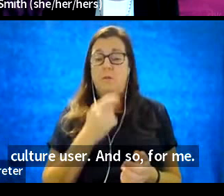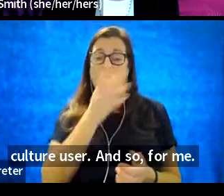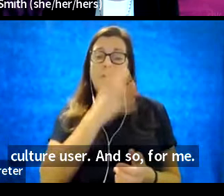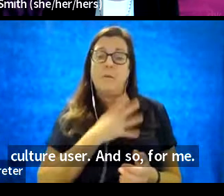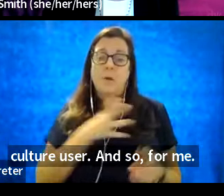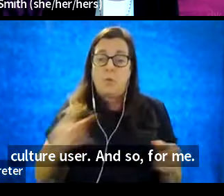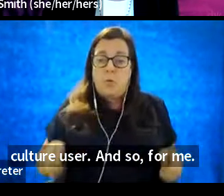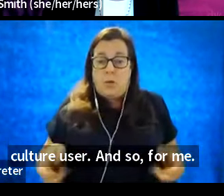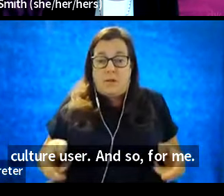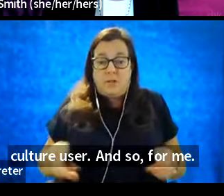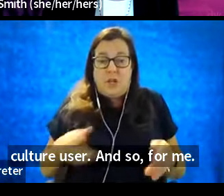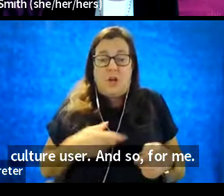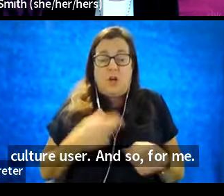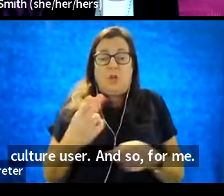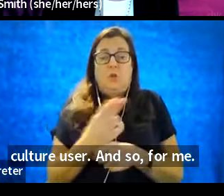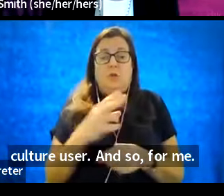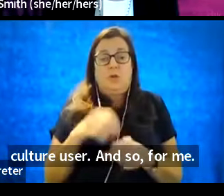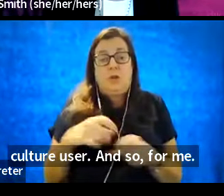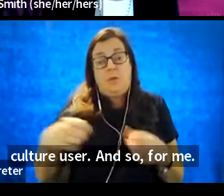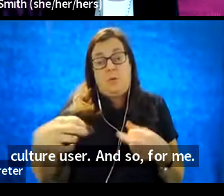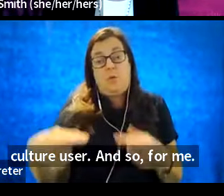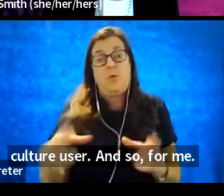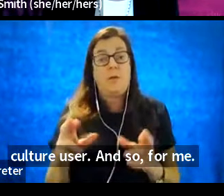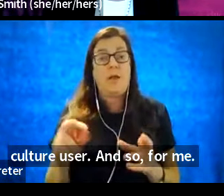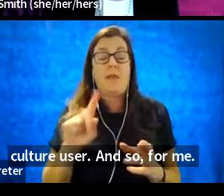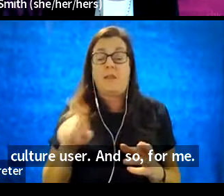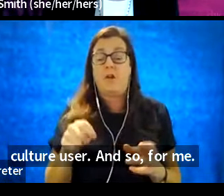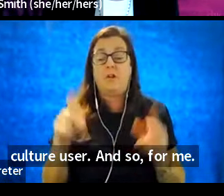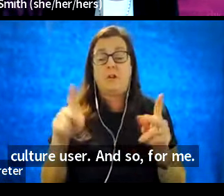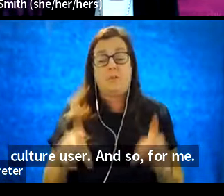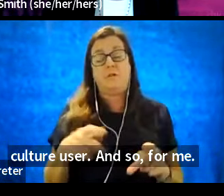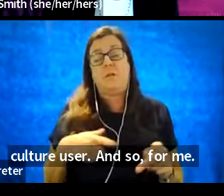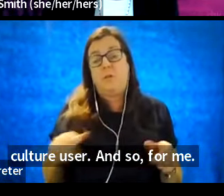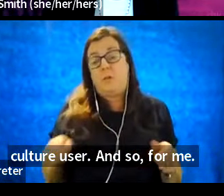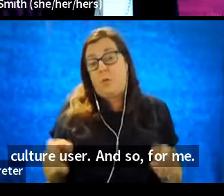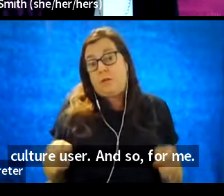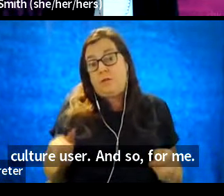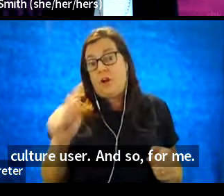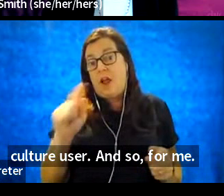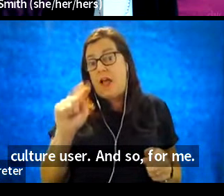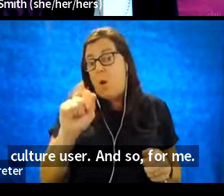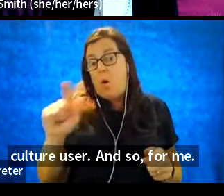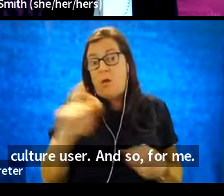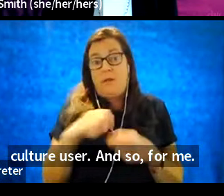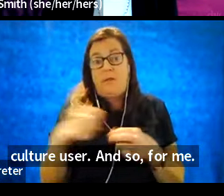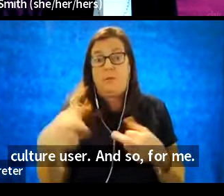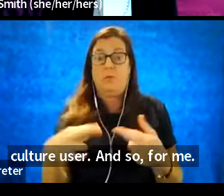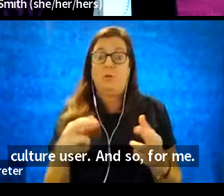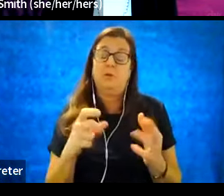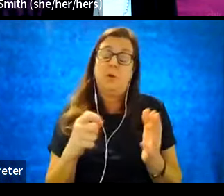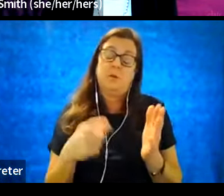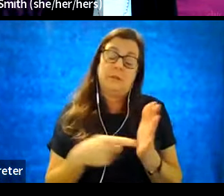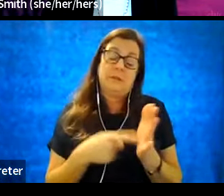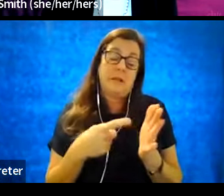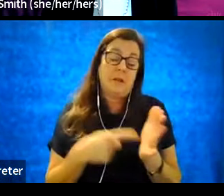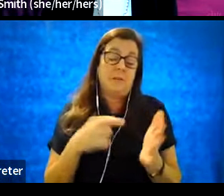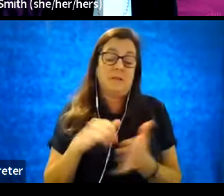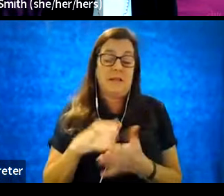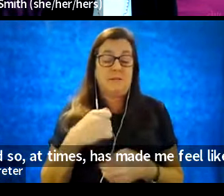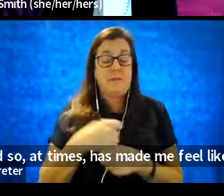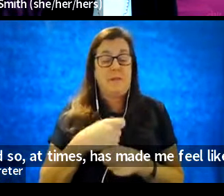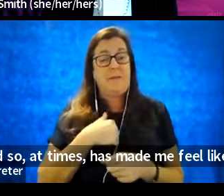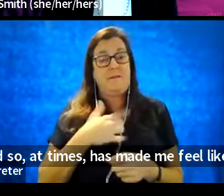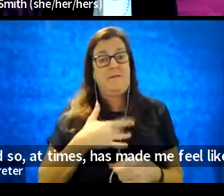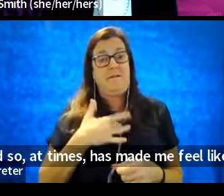wheelchair user in the room and often the only person using a wheelchair at all in the room. And so at times, it has made me feel